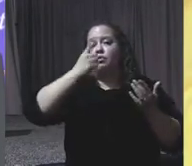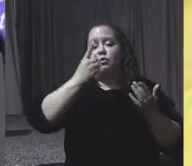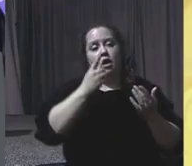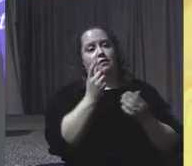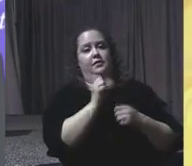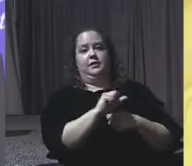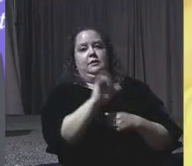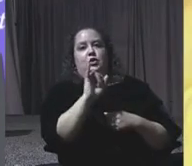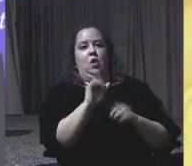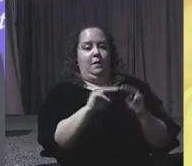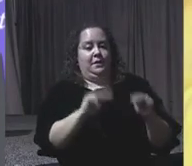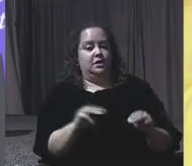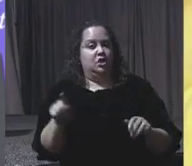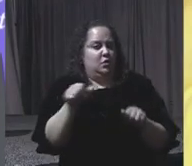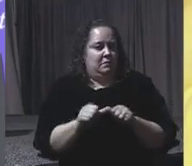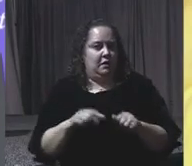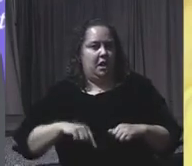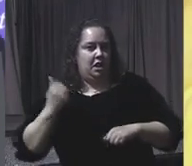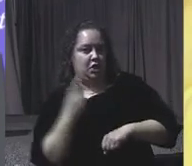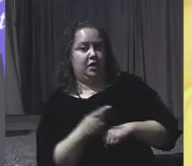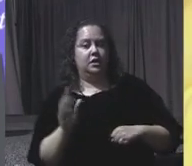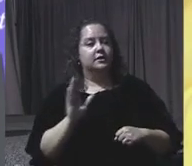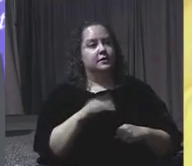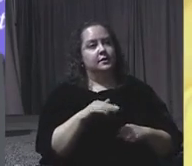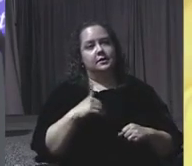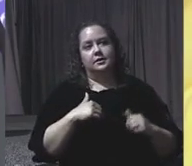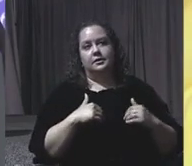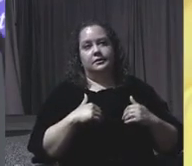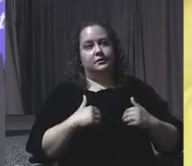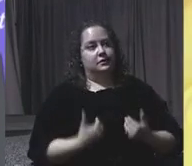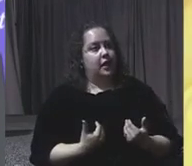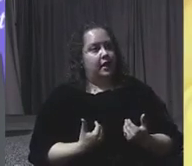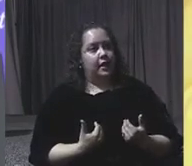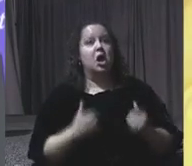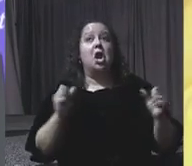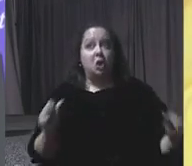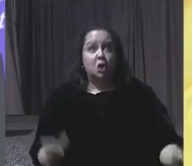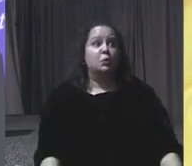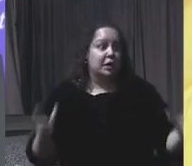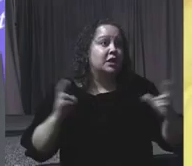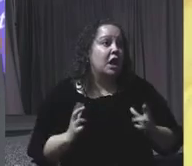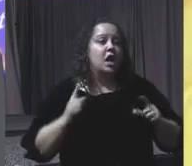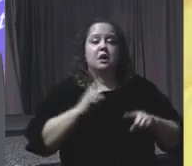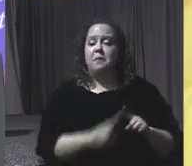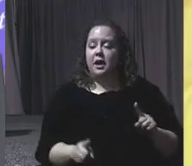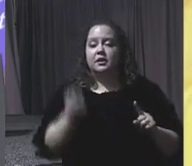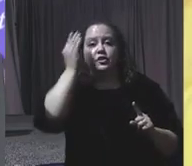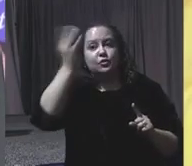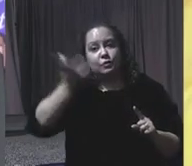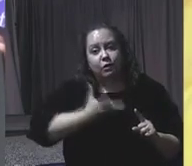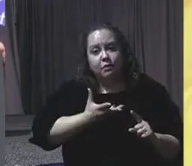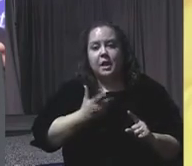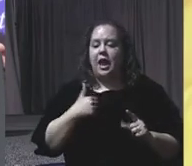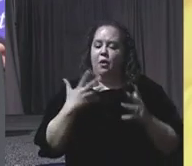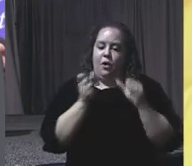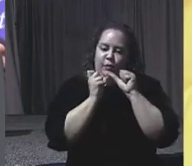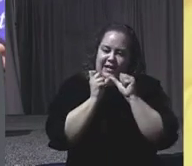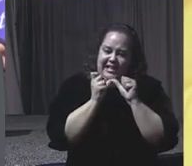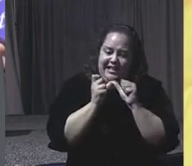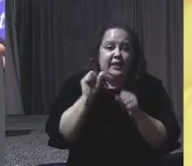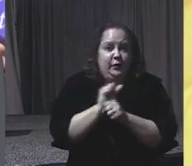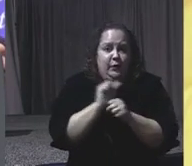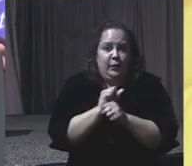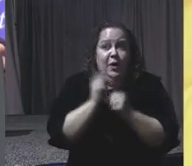who reminded me the other day that she is tired and able to retire. But she said to me, I want to continue to